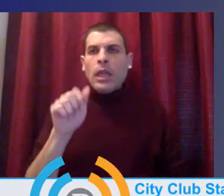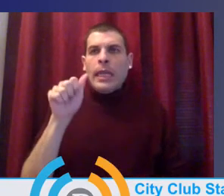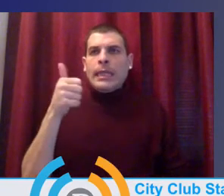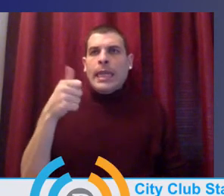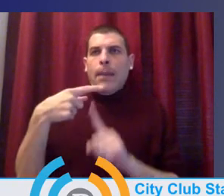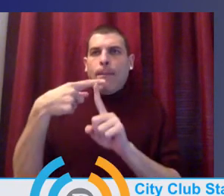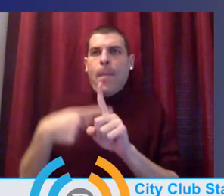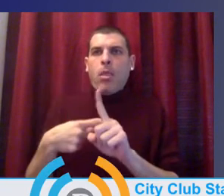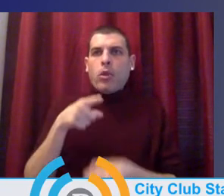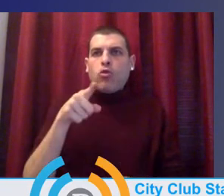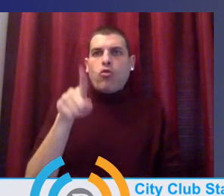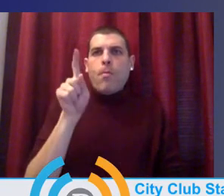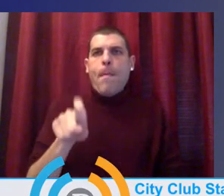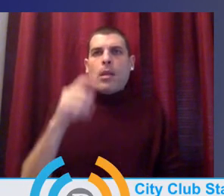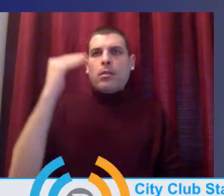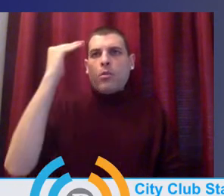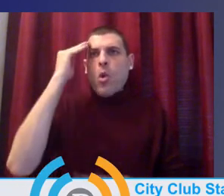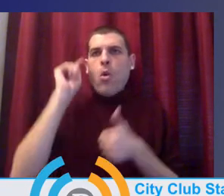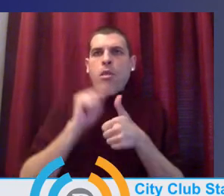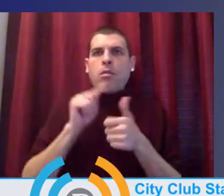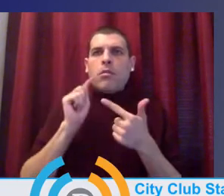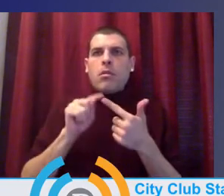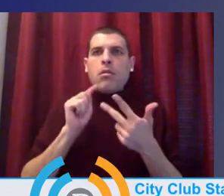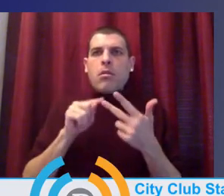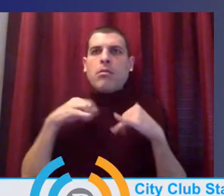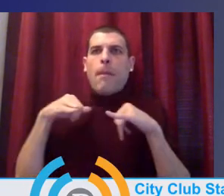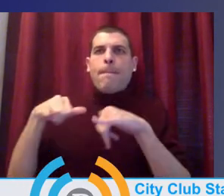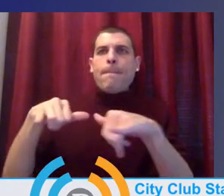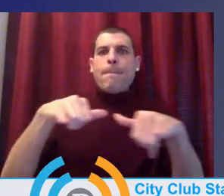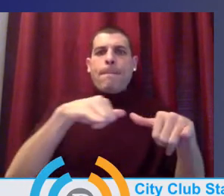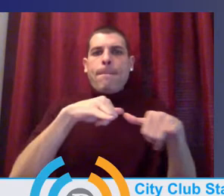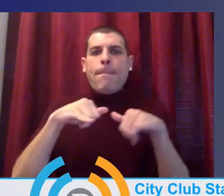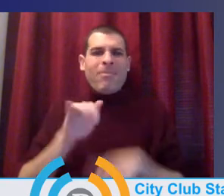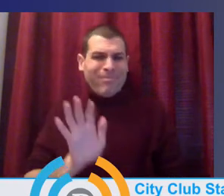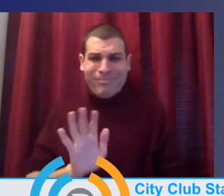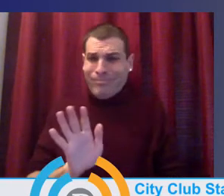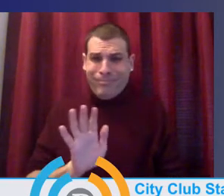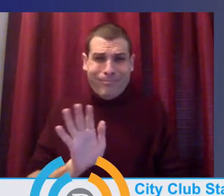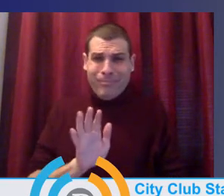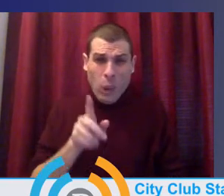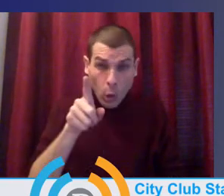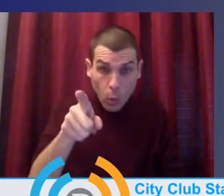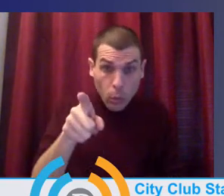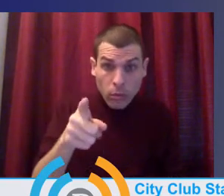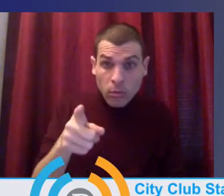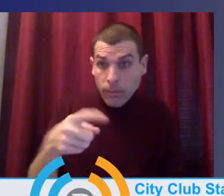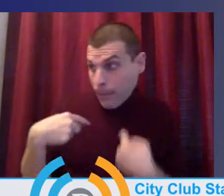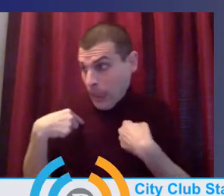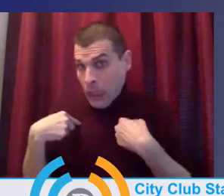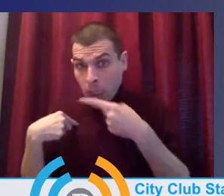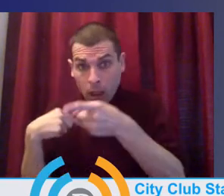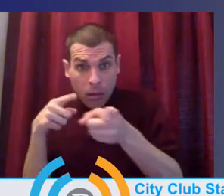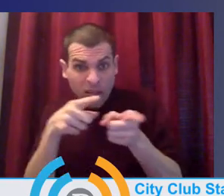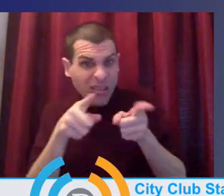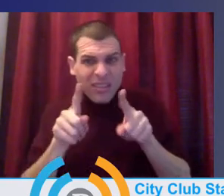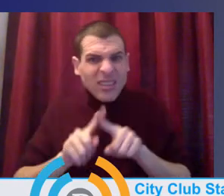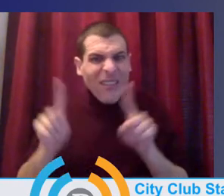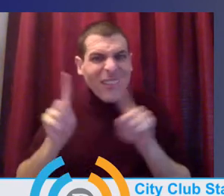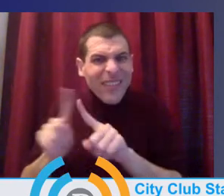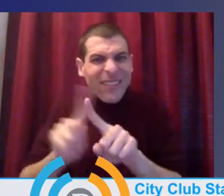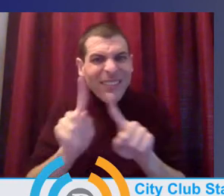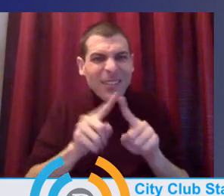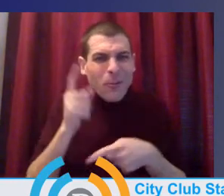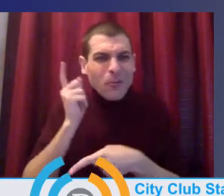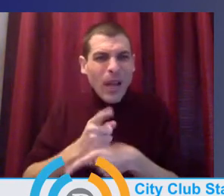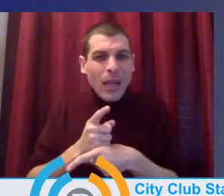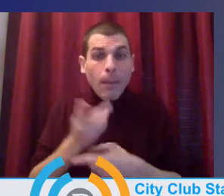school year or the seventh month of the school year. I'm sorry. You and I are very different, right? So again, what, you know, I may